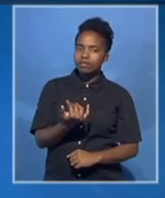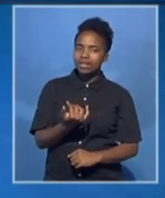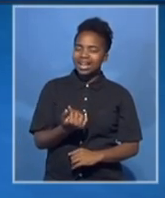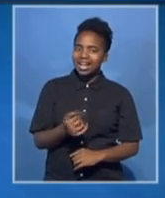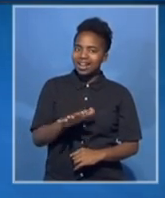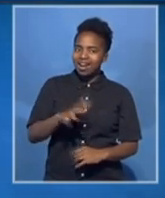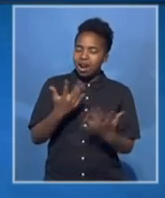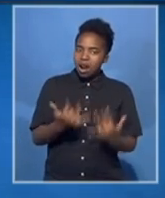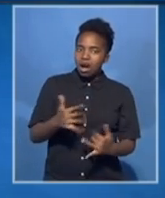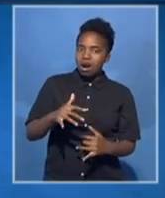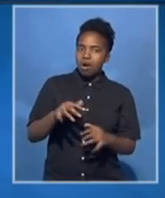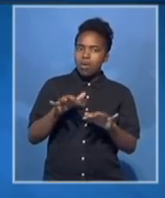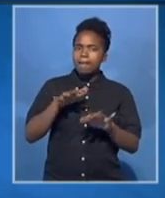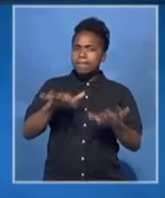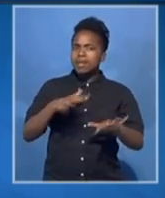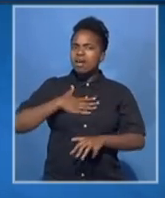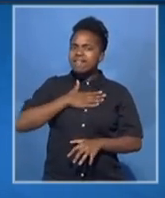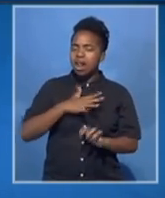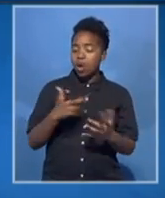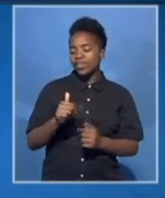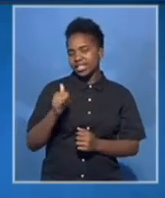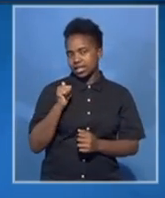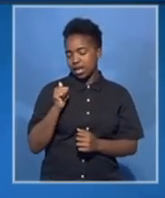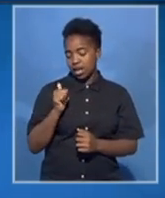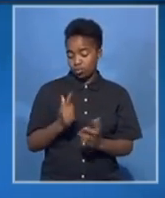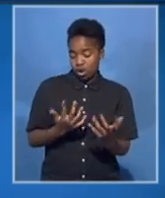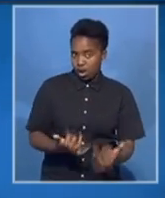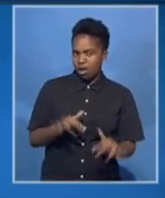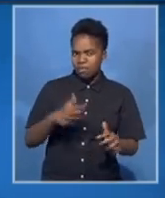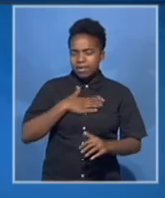things are there now? How's the mood there compared to how it was yesterday?